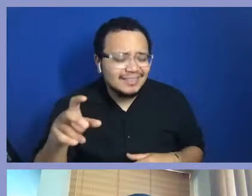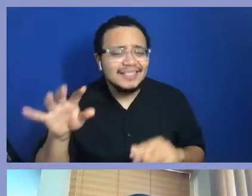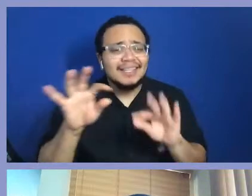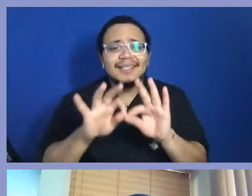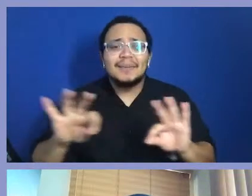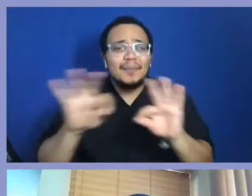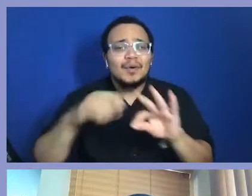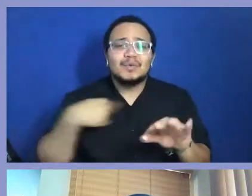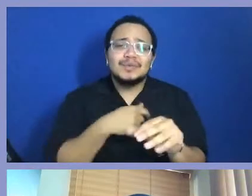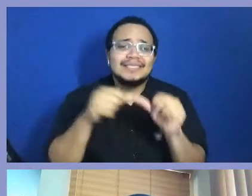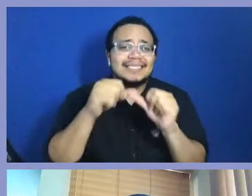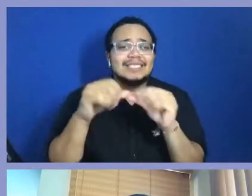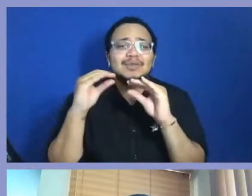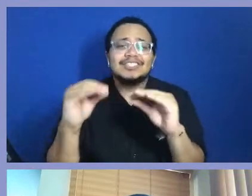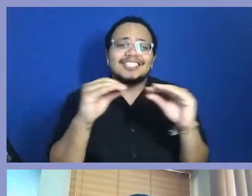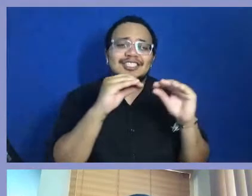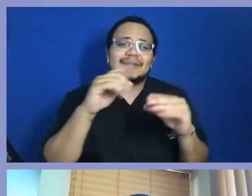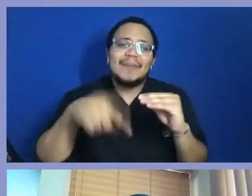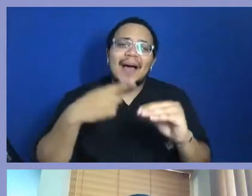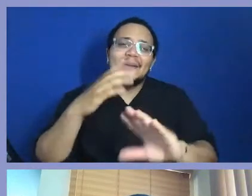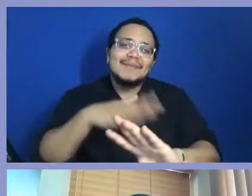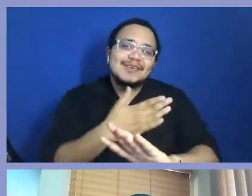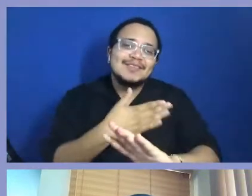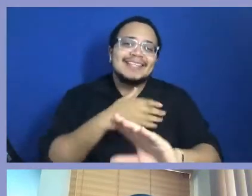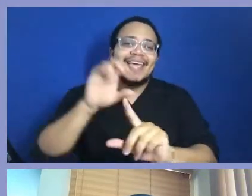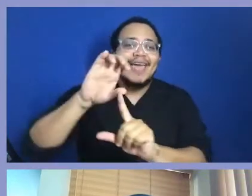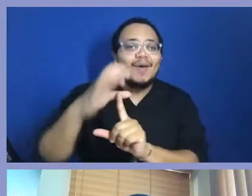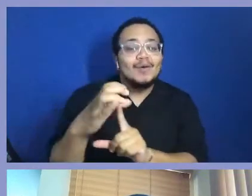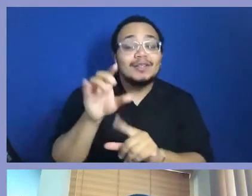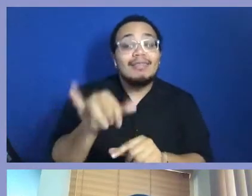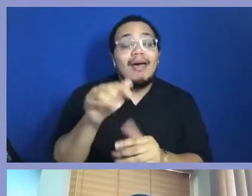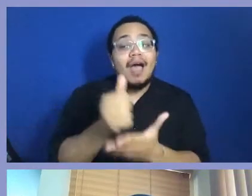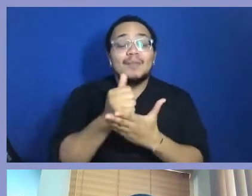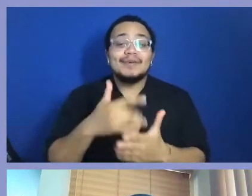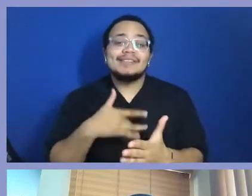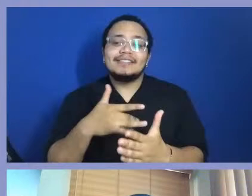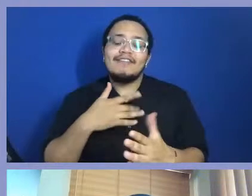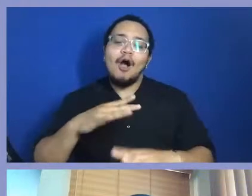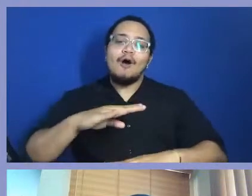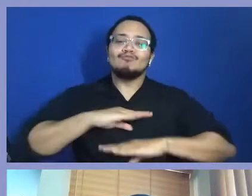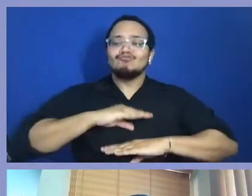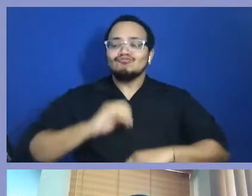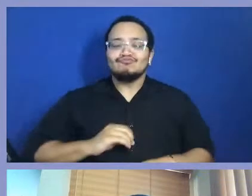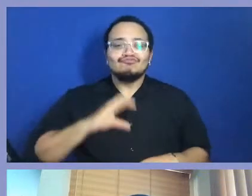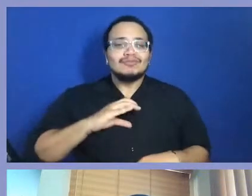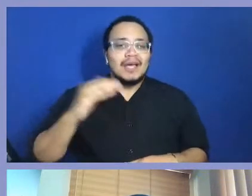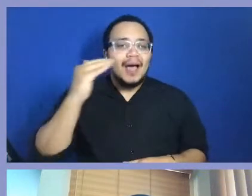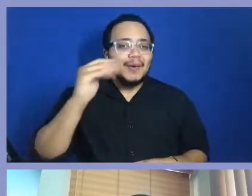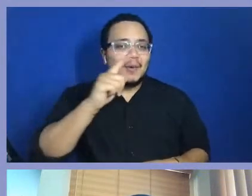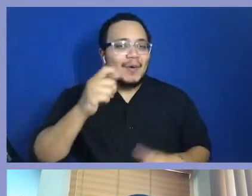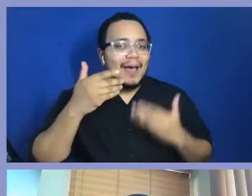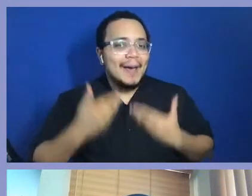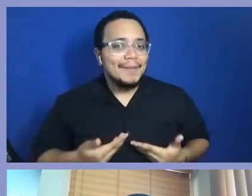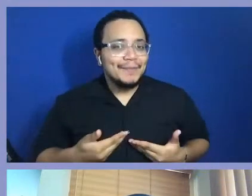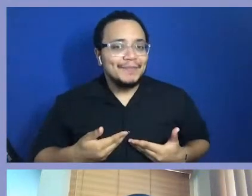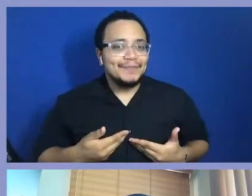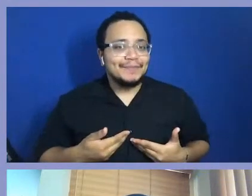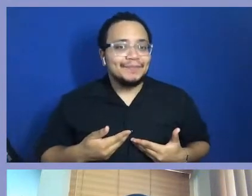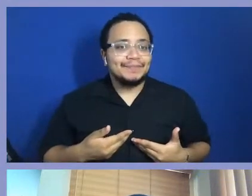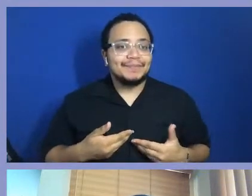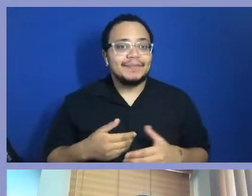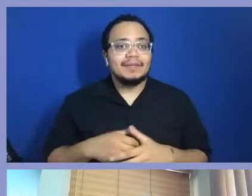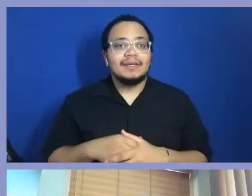what, music gives us a sense of place. Pearl Bailey, Ethel, all the people up and down the East Coast on